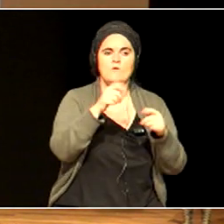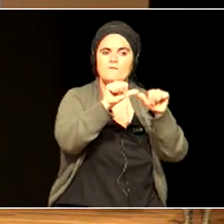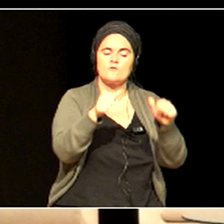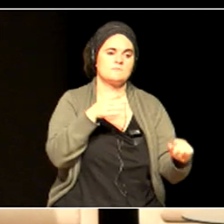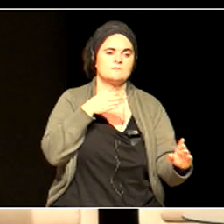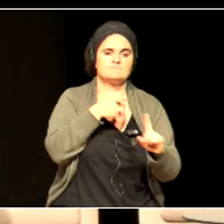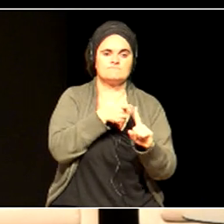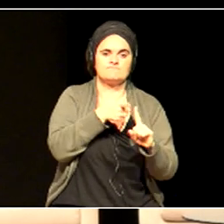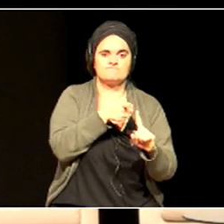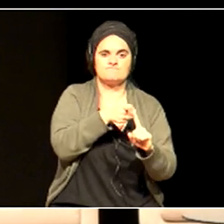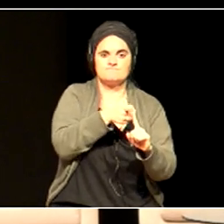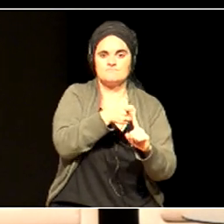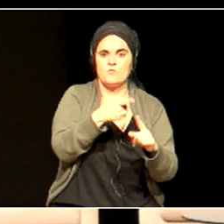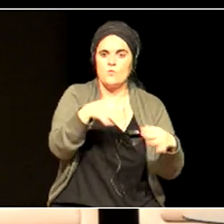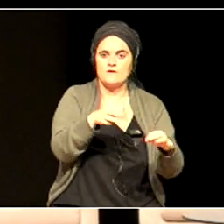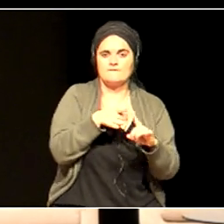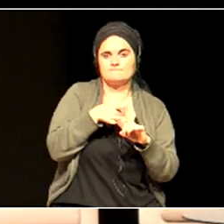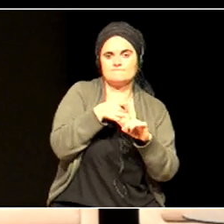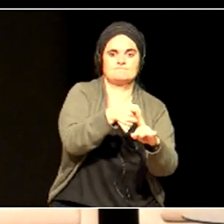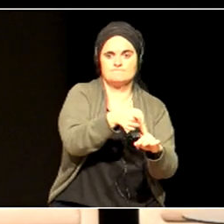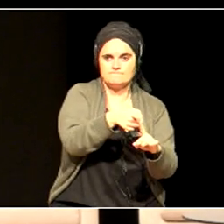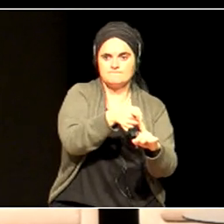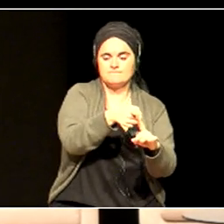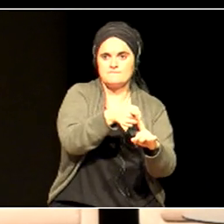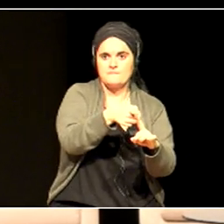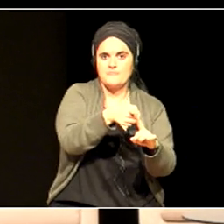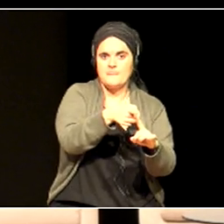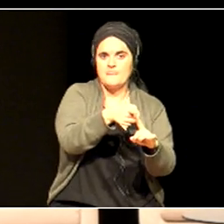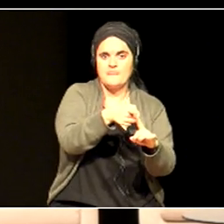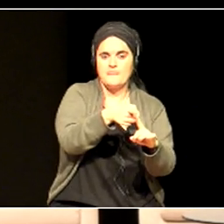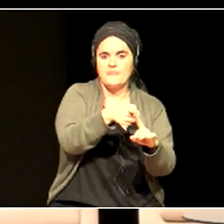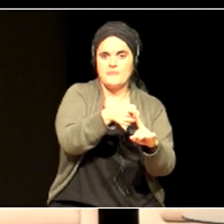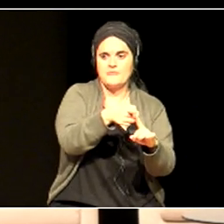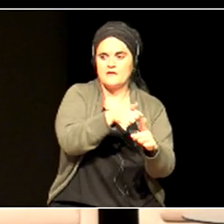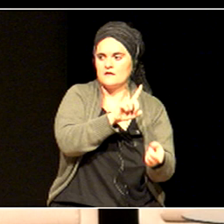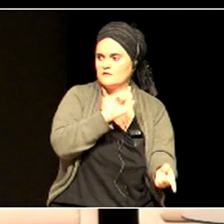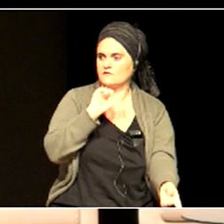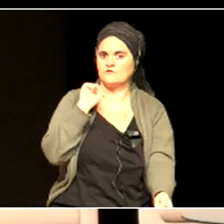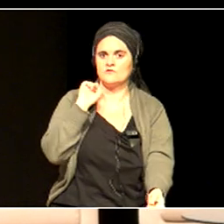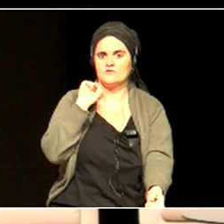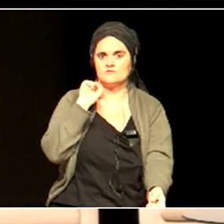is opposed to this different way of thinking about